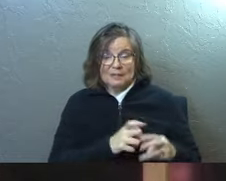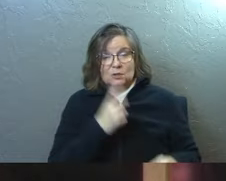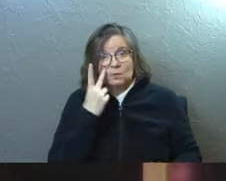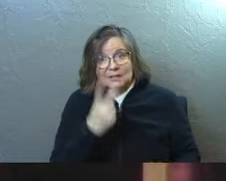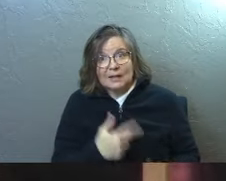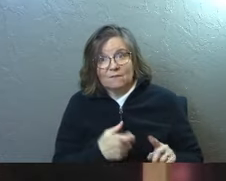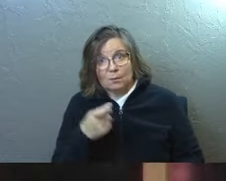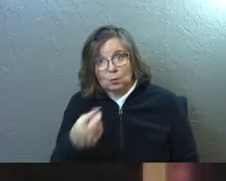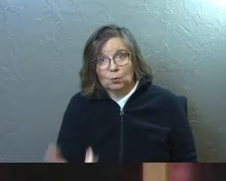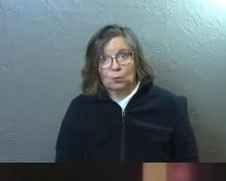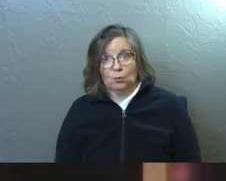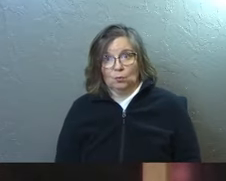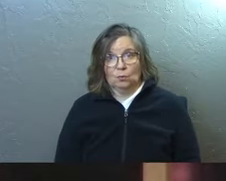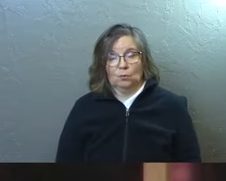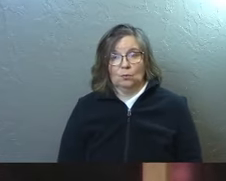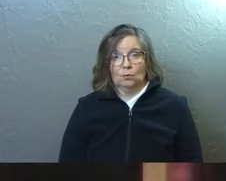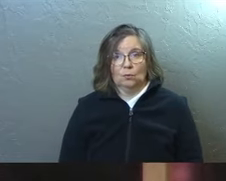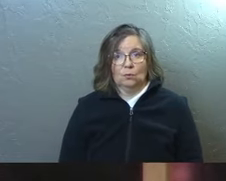need to see that from you.